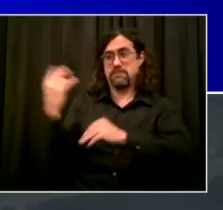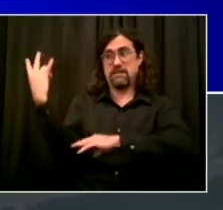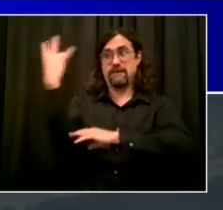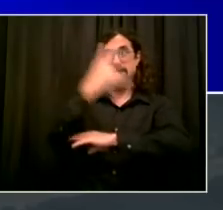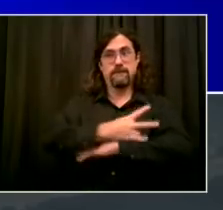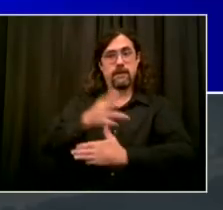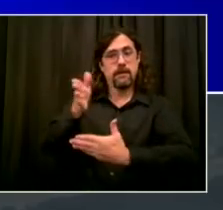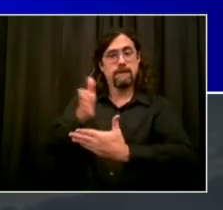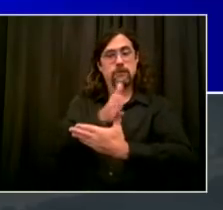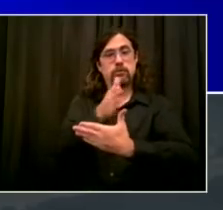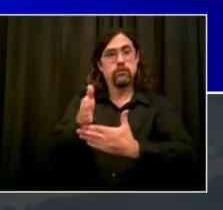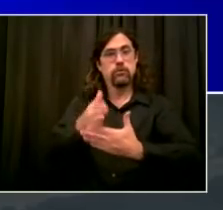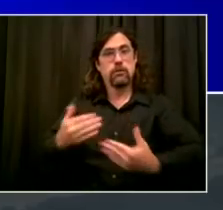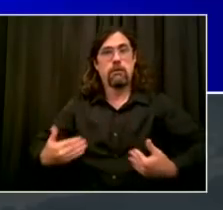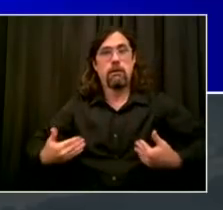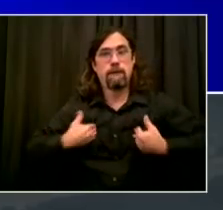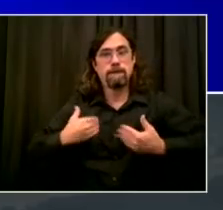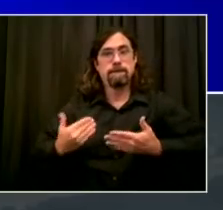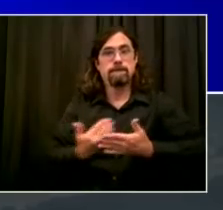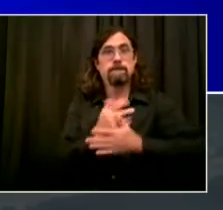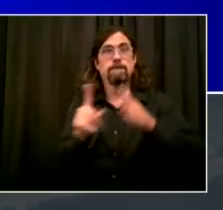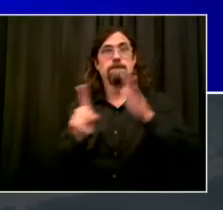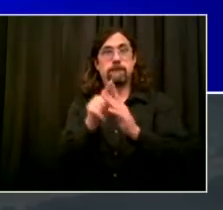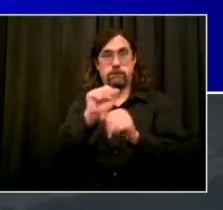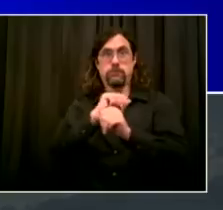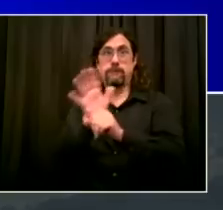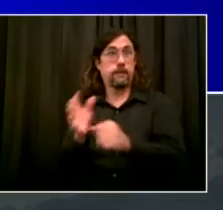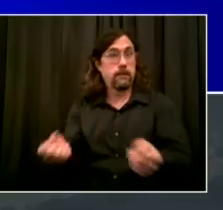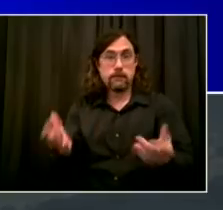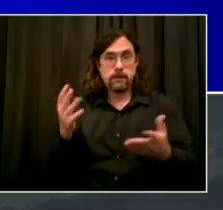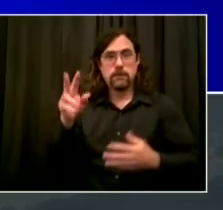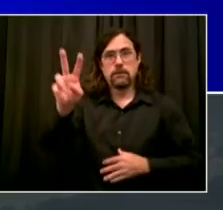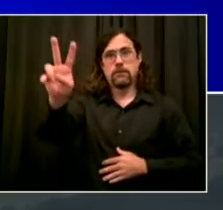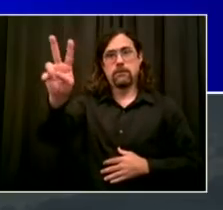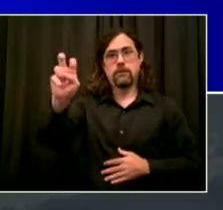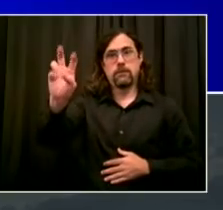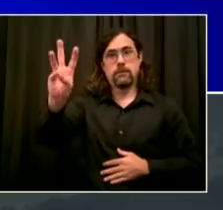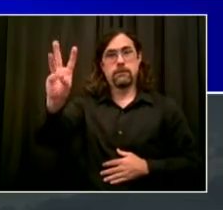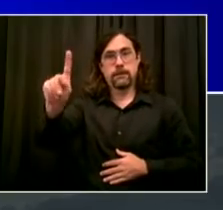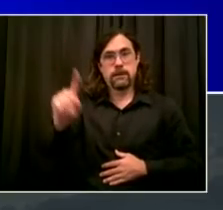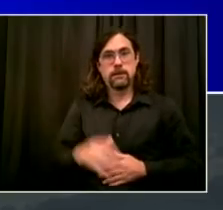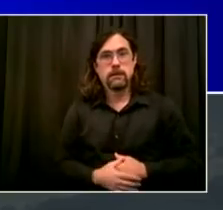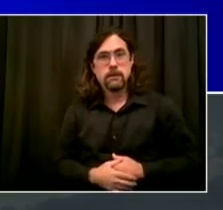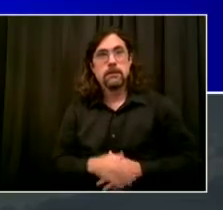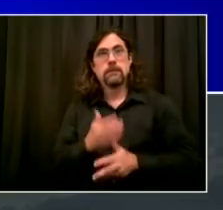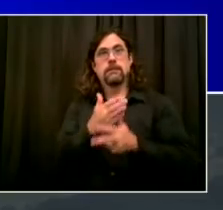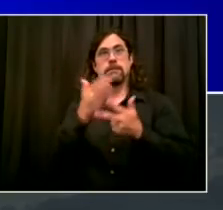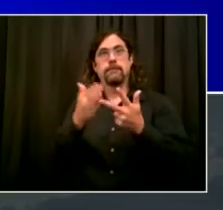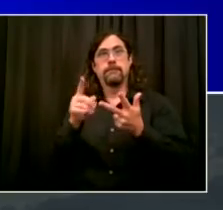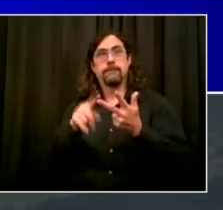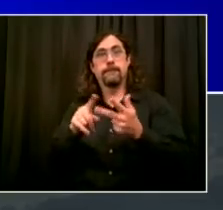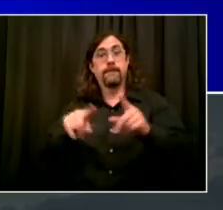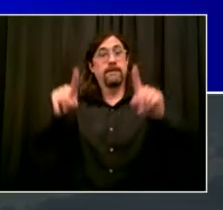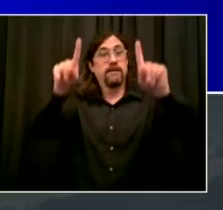And number three, percentage of people testing positive citywide for COVID-19 threshold 5%. Today's report, 0